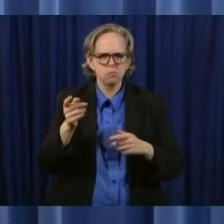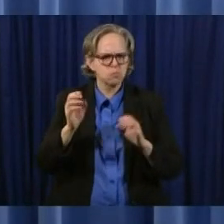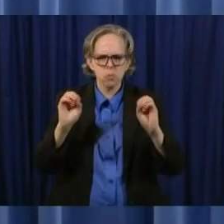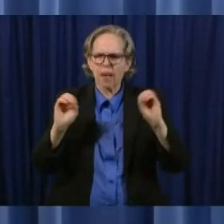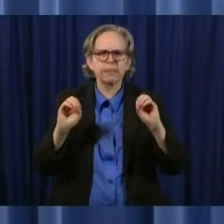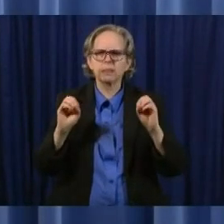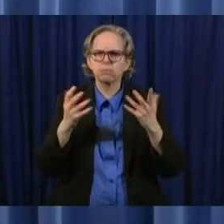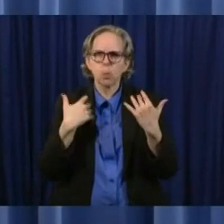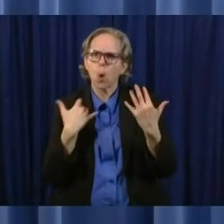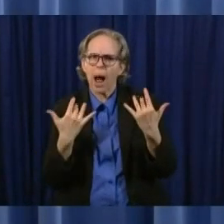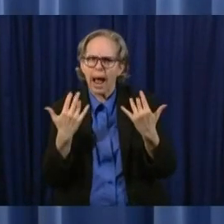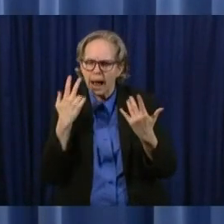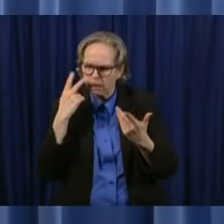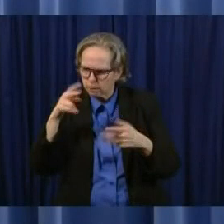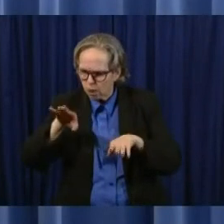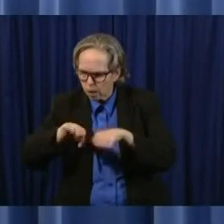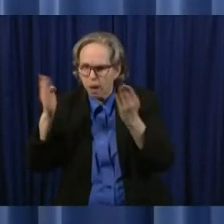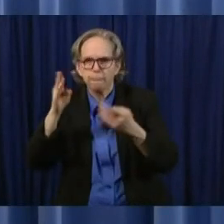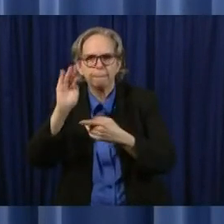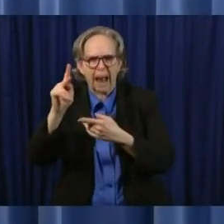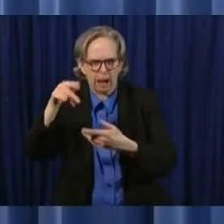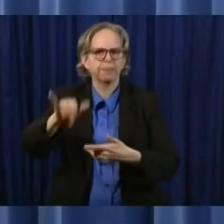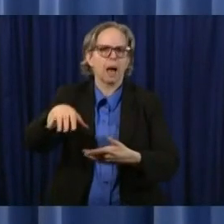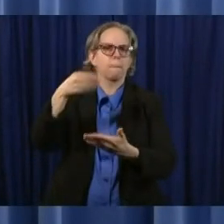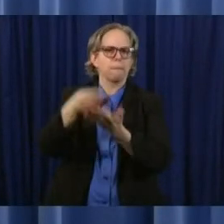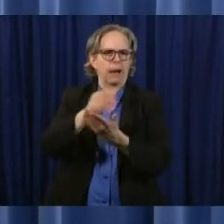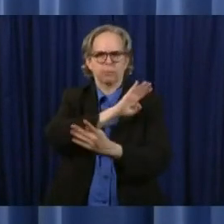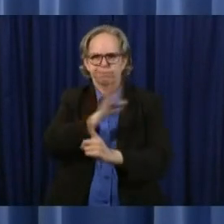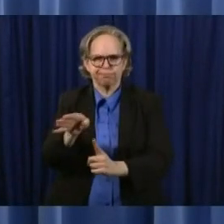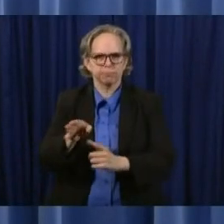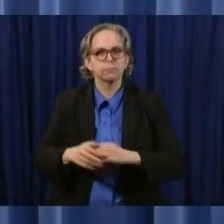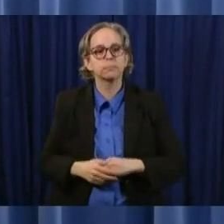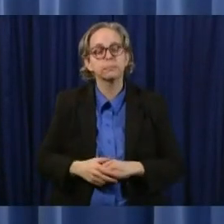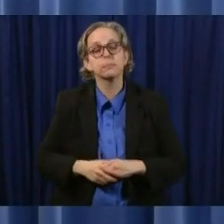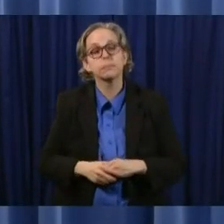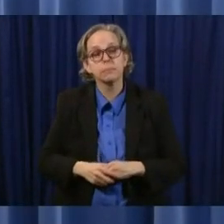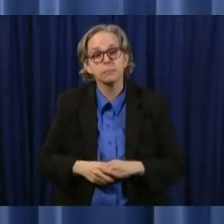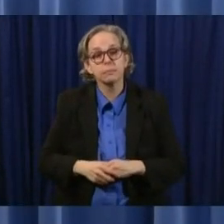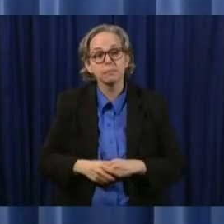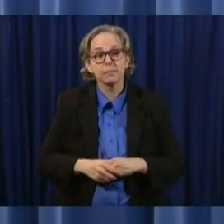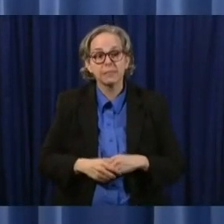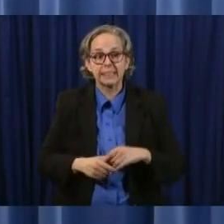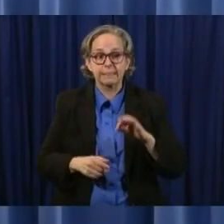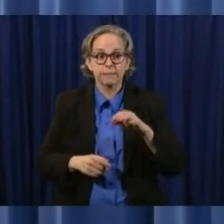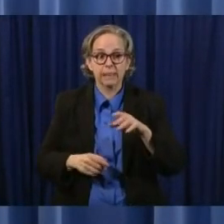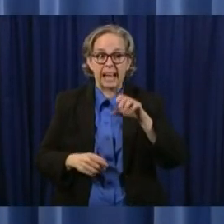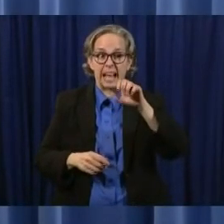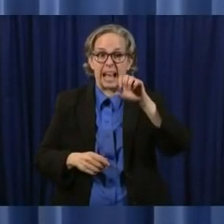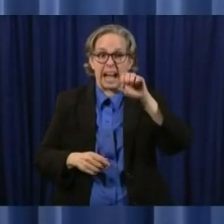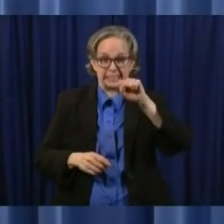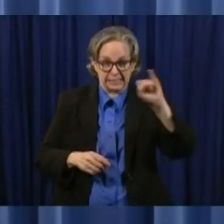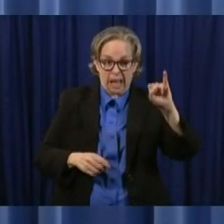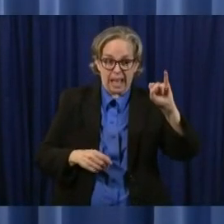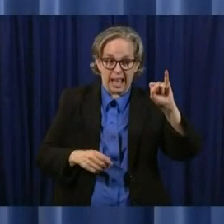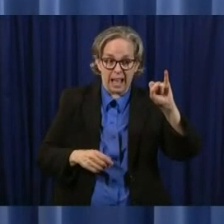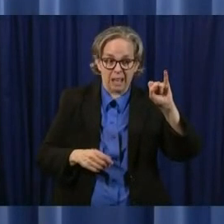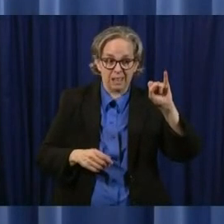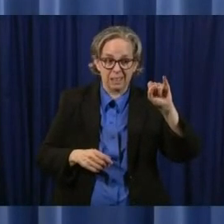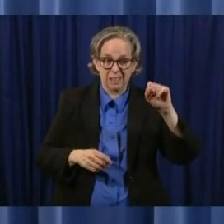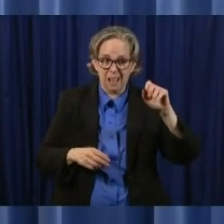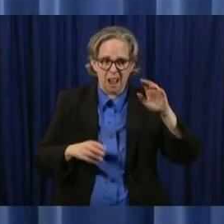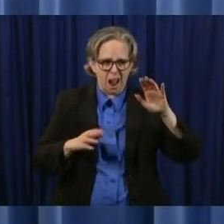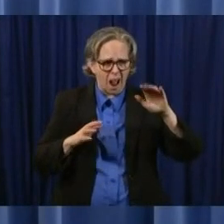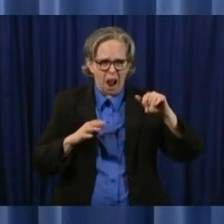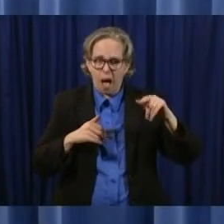but if you get ssi have not filed a tax return and you have an